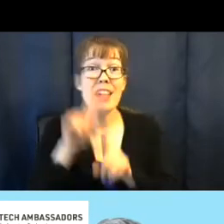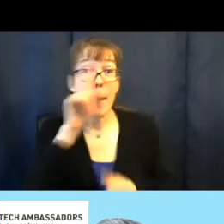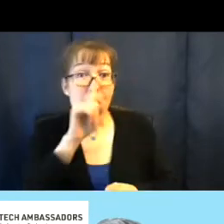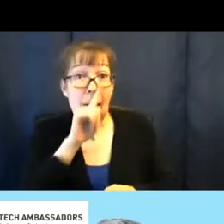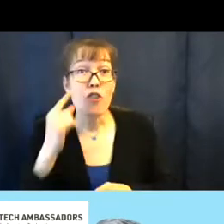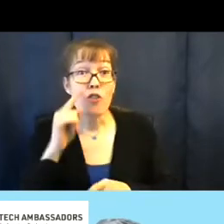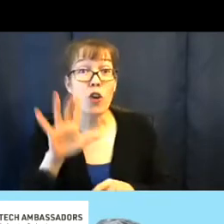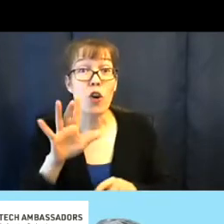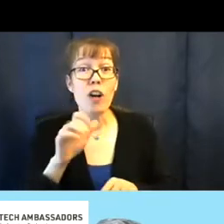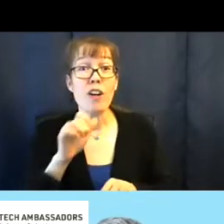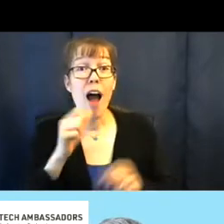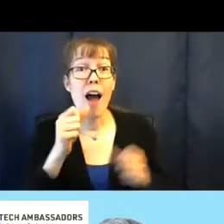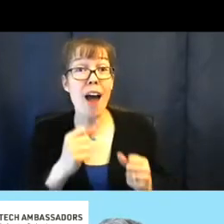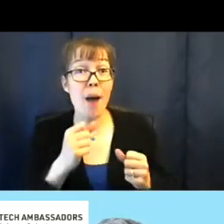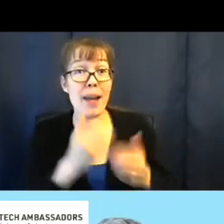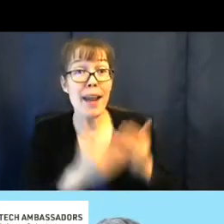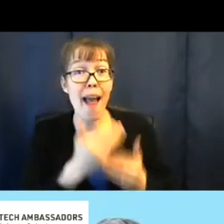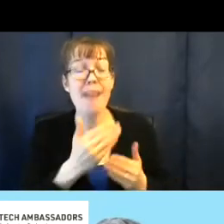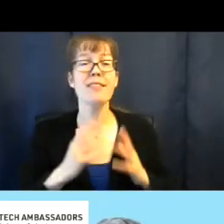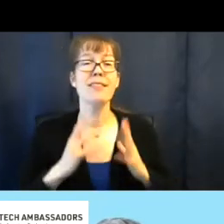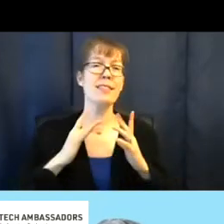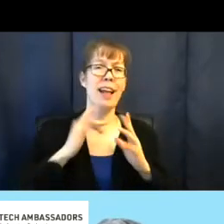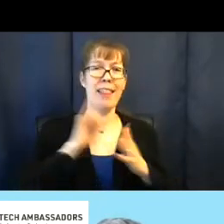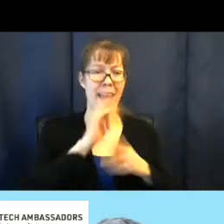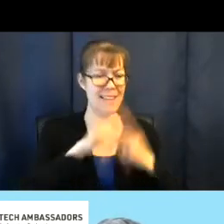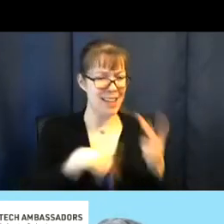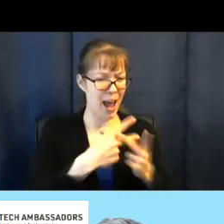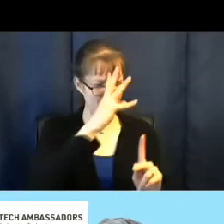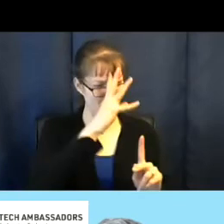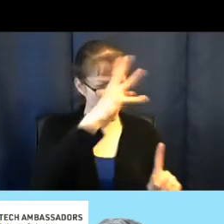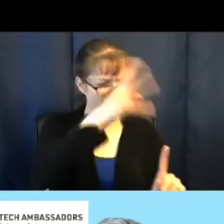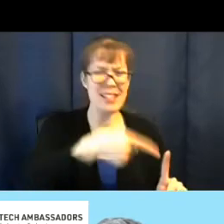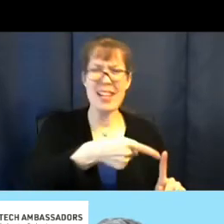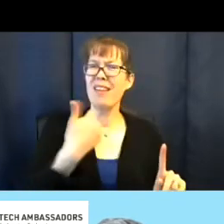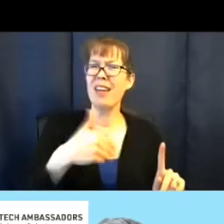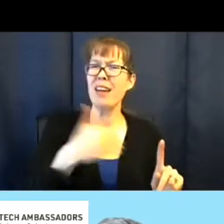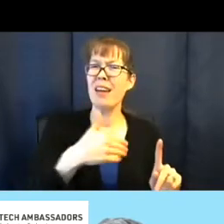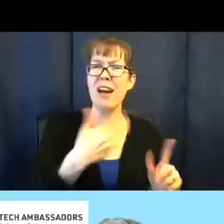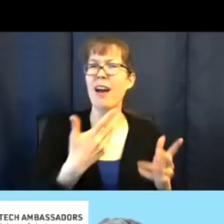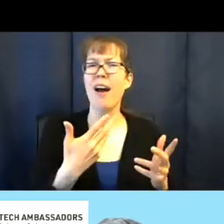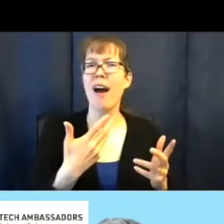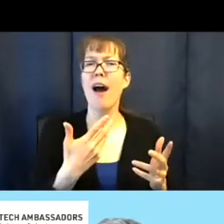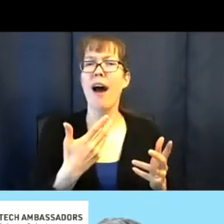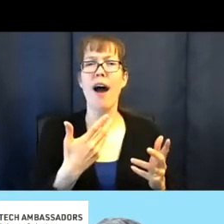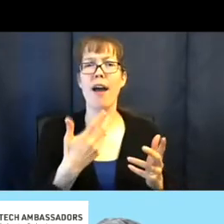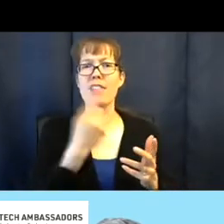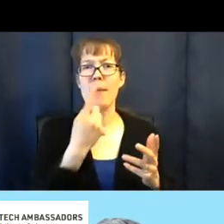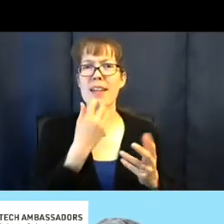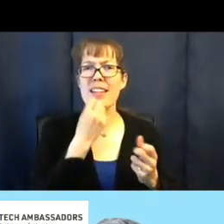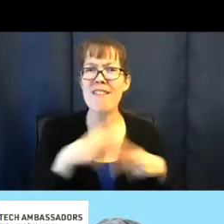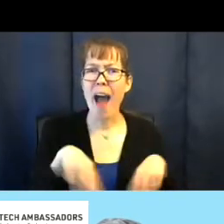her non-dominant hand. And that type of creativity is, I think, something that is really valuable